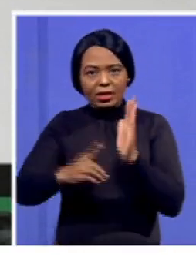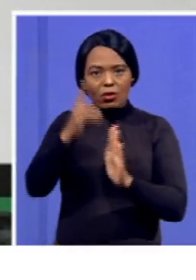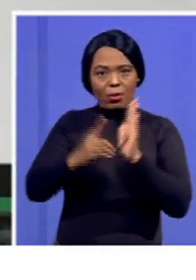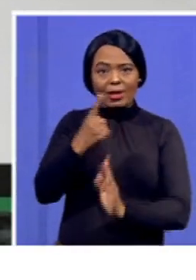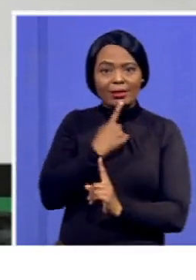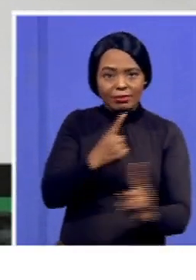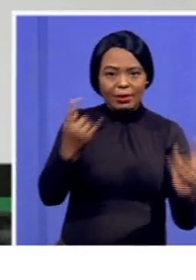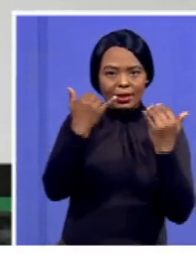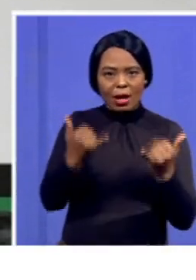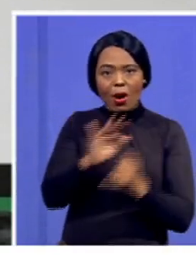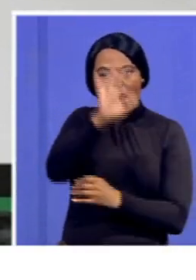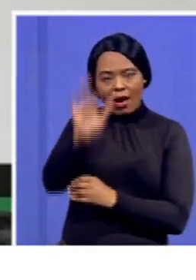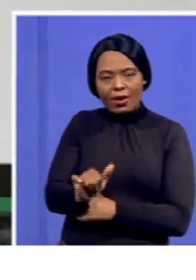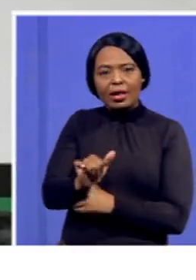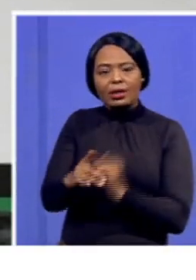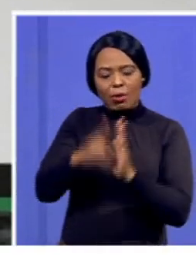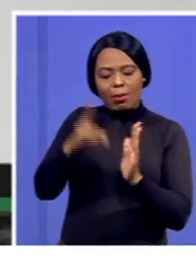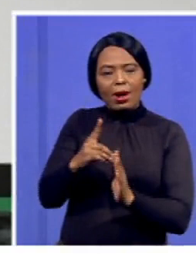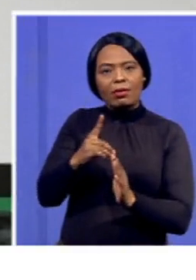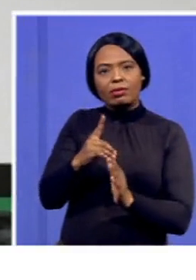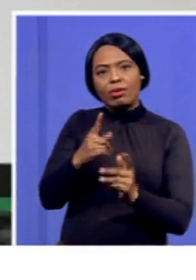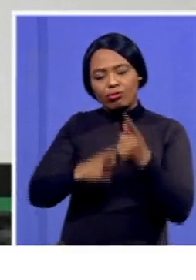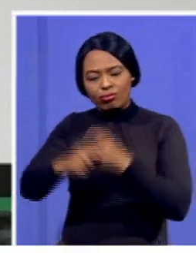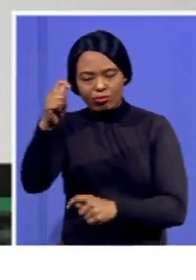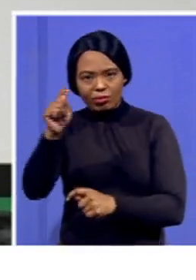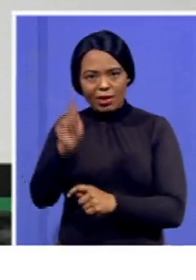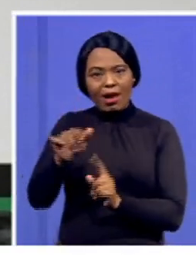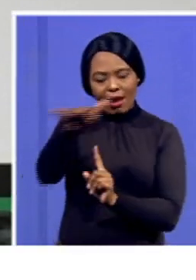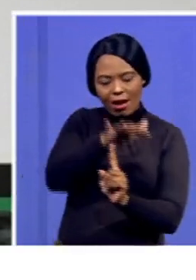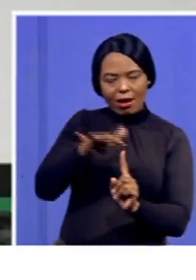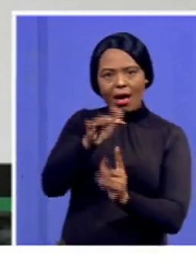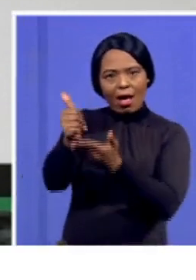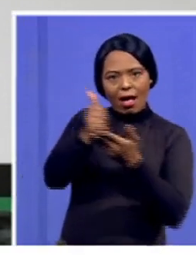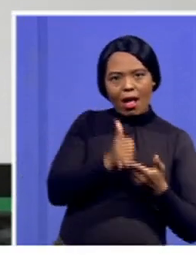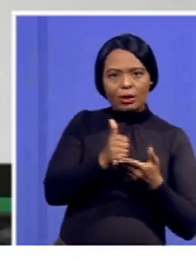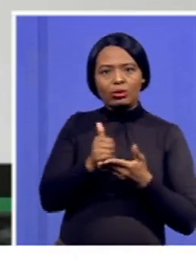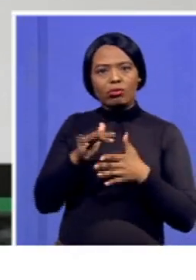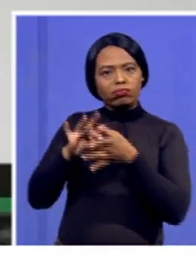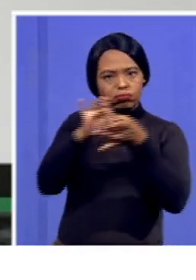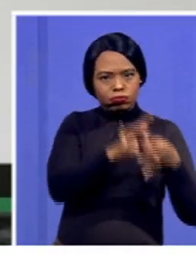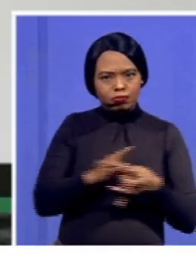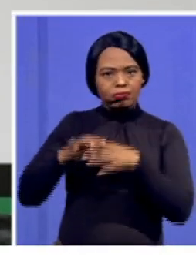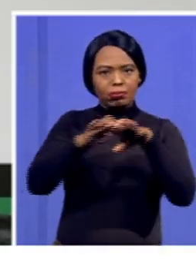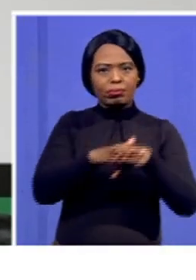continental free trade area helps to connect 1.3 billion people by buying power across the continent.